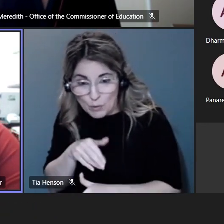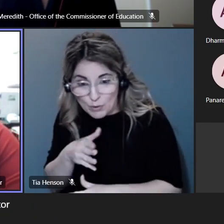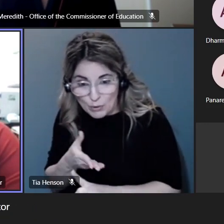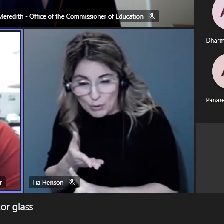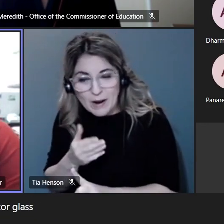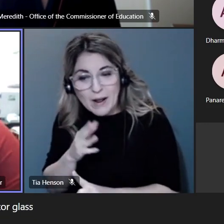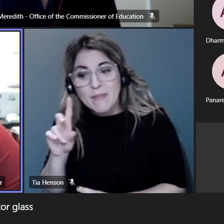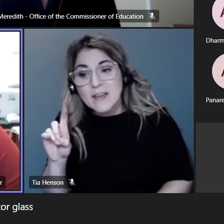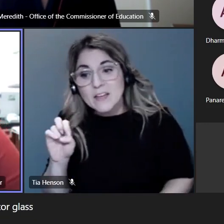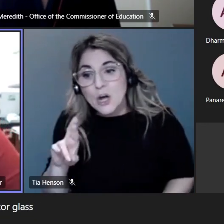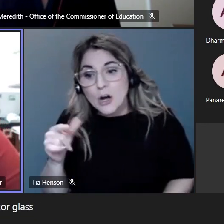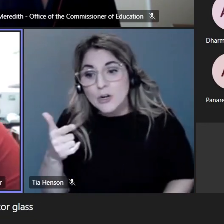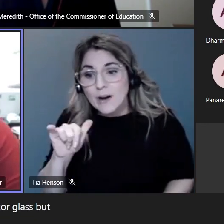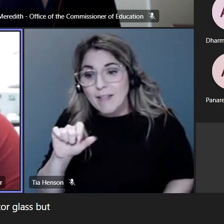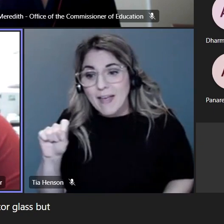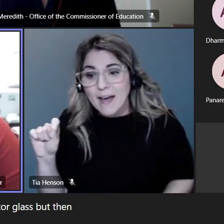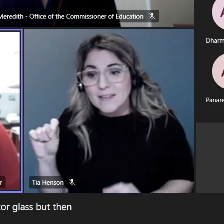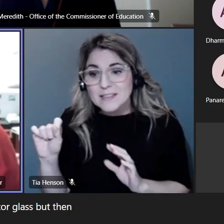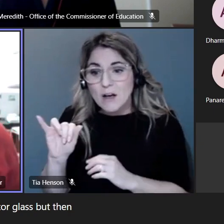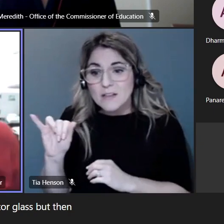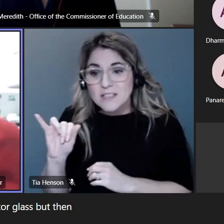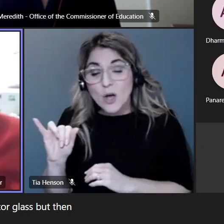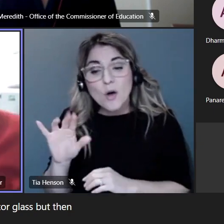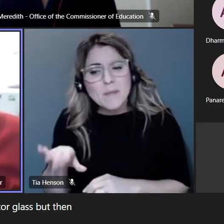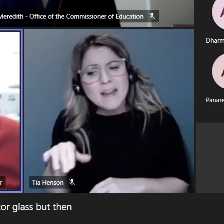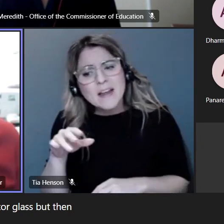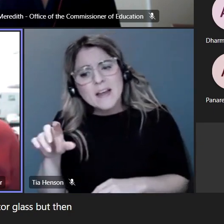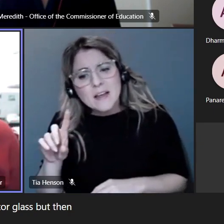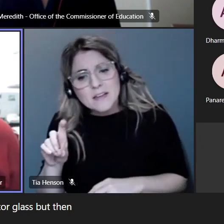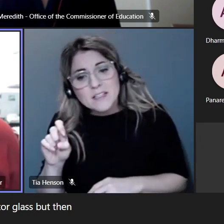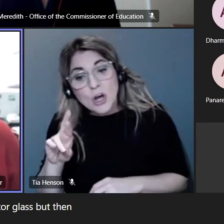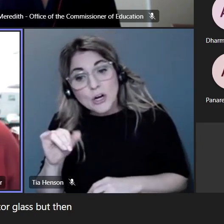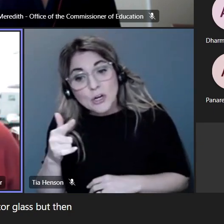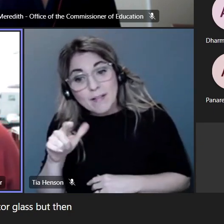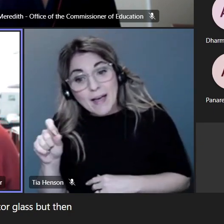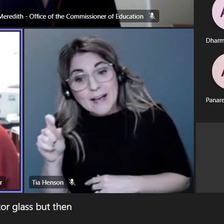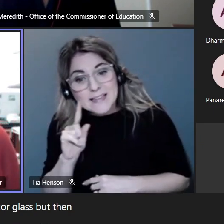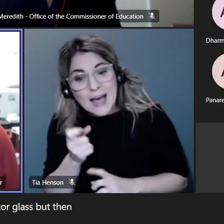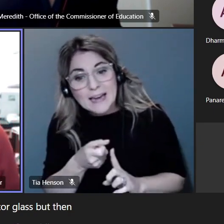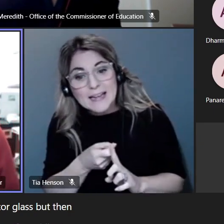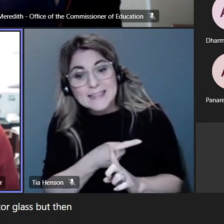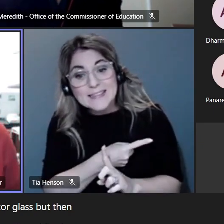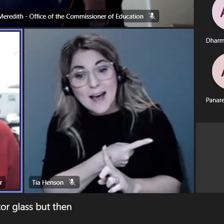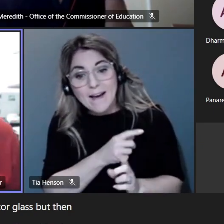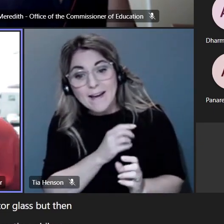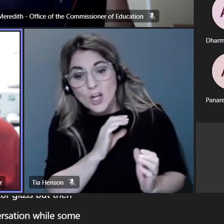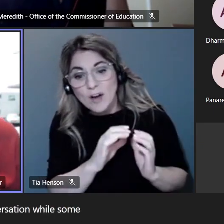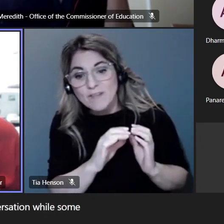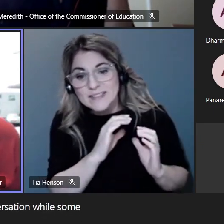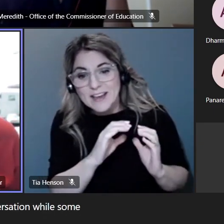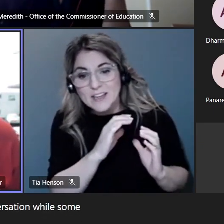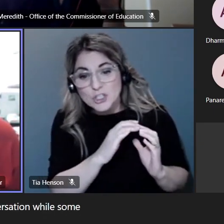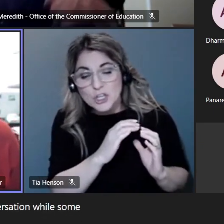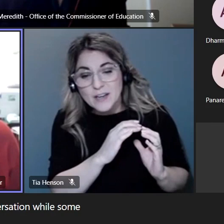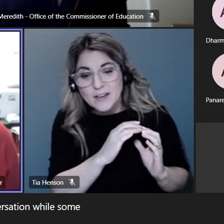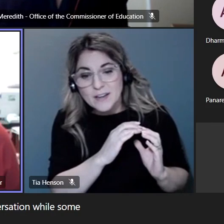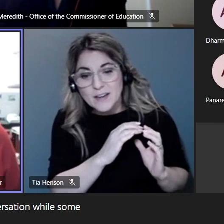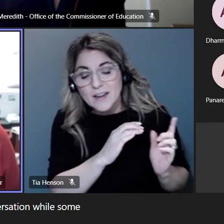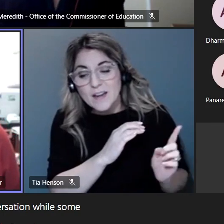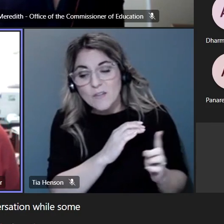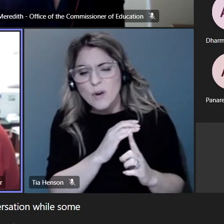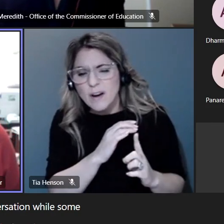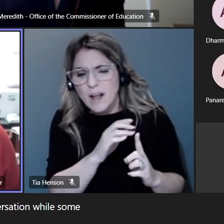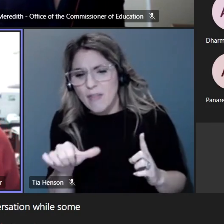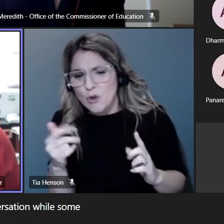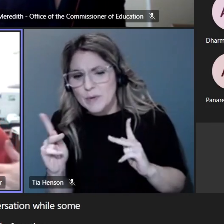also dr glass um but then dr glass i know had a little side conversation while some people were meeting with dr brewer before